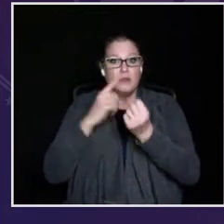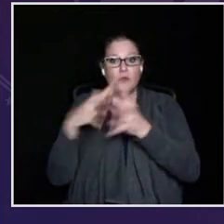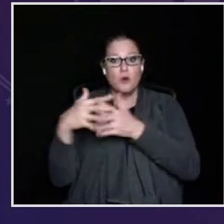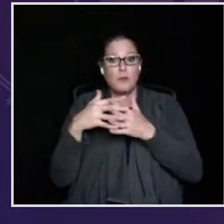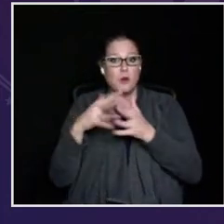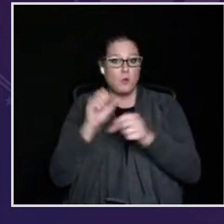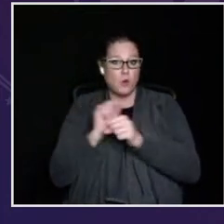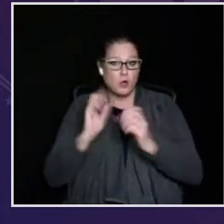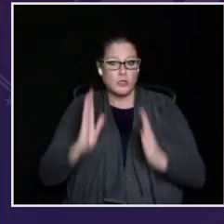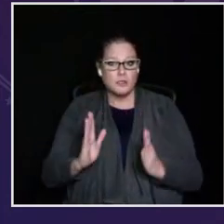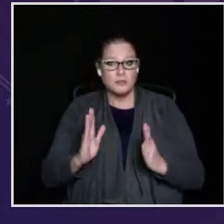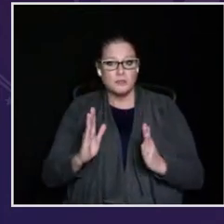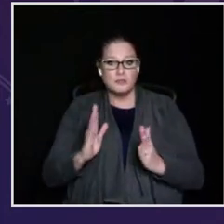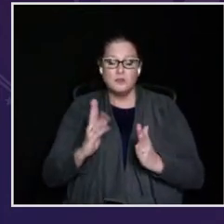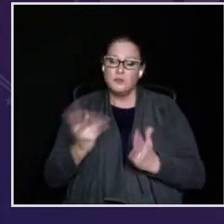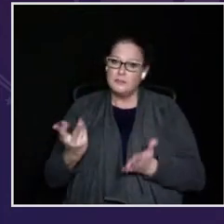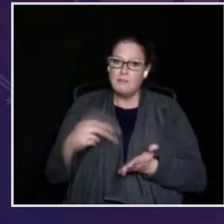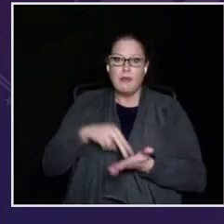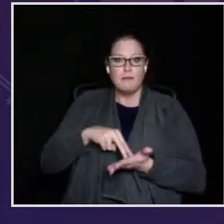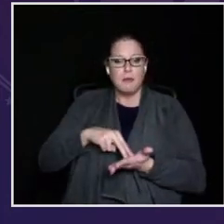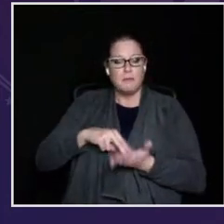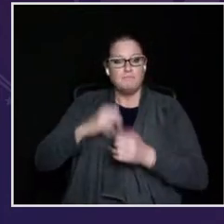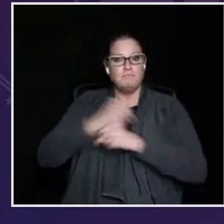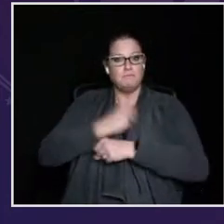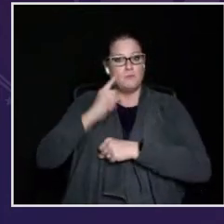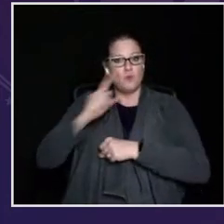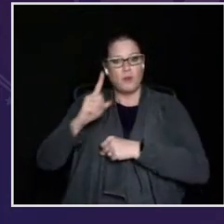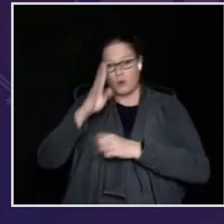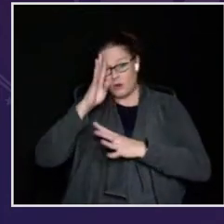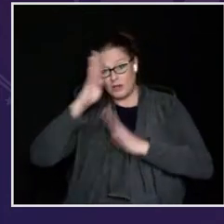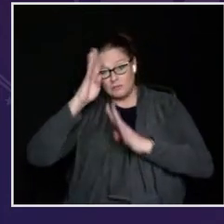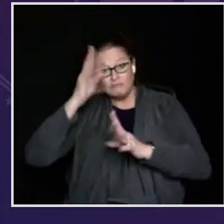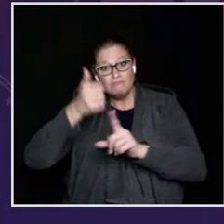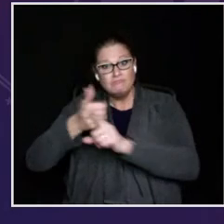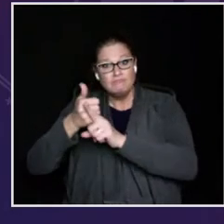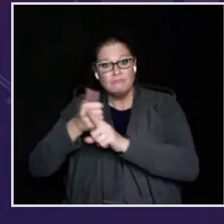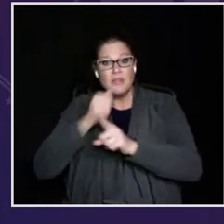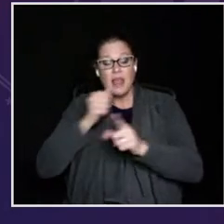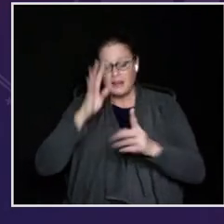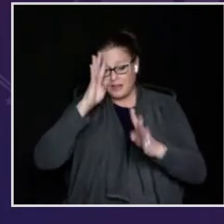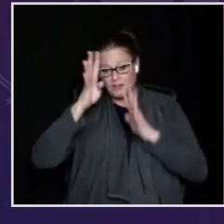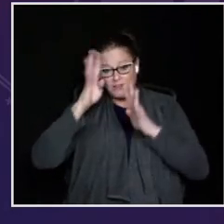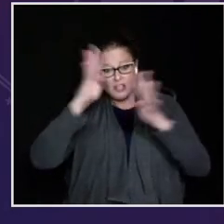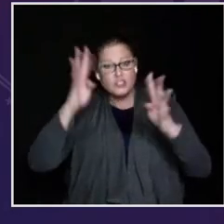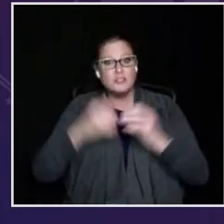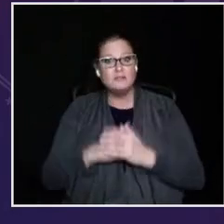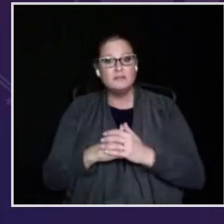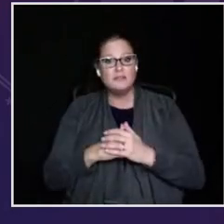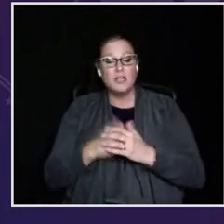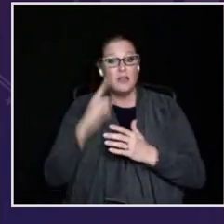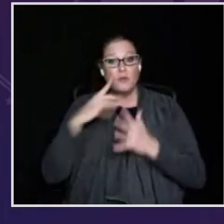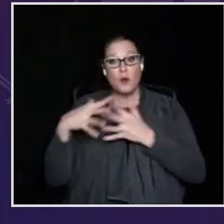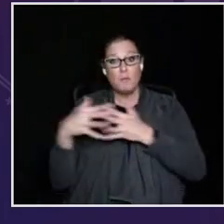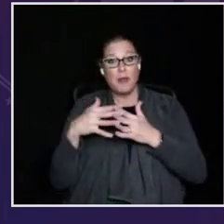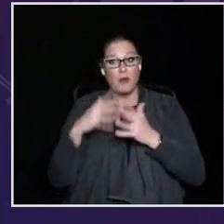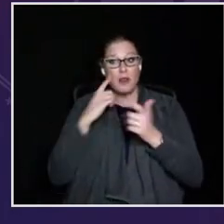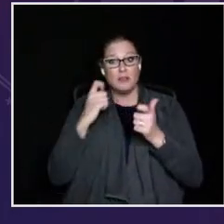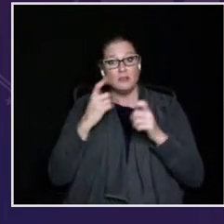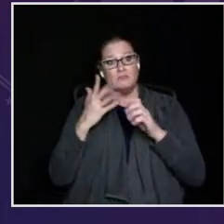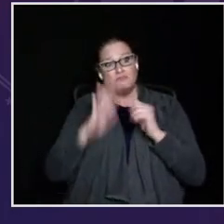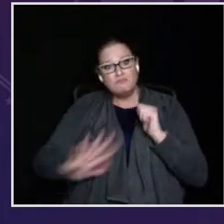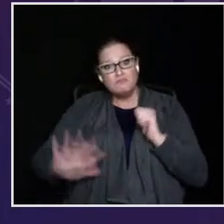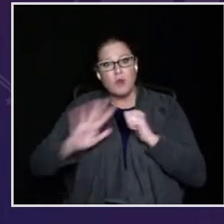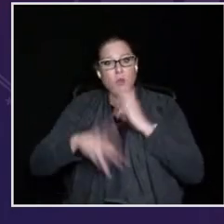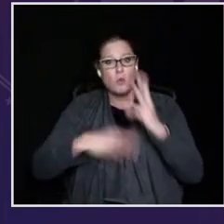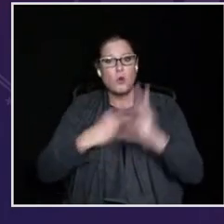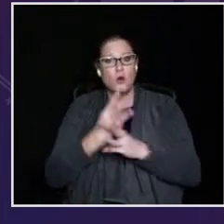I am very proud to be an advocate for American workers to stand up for their ingenuity and